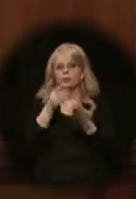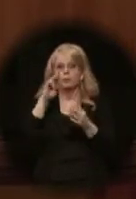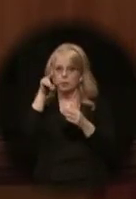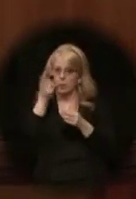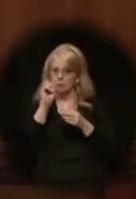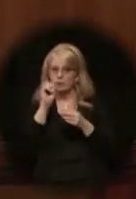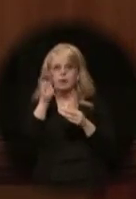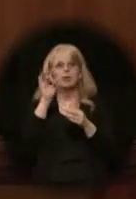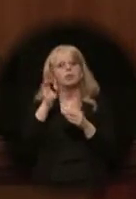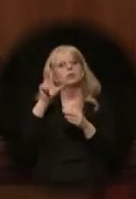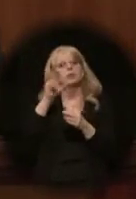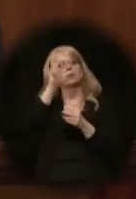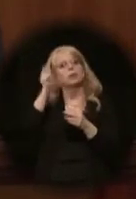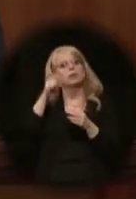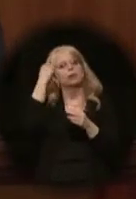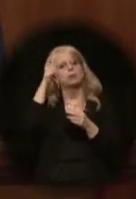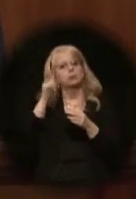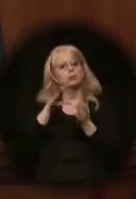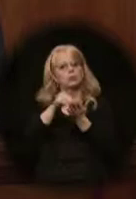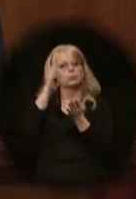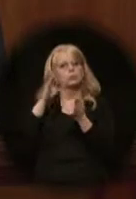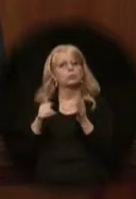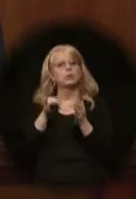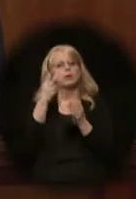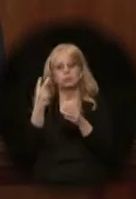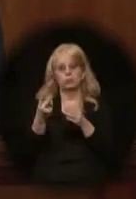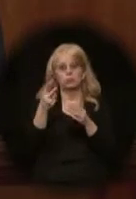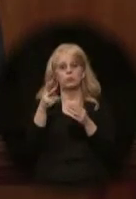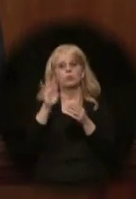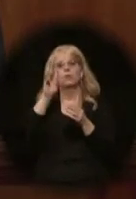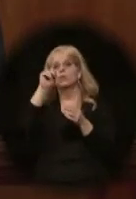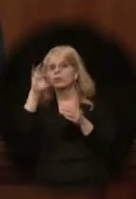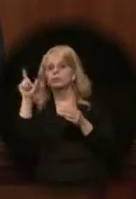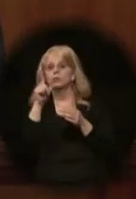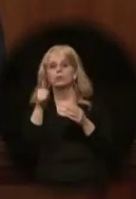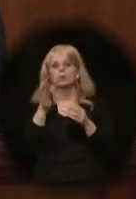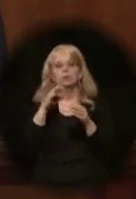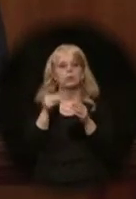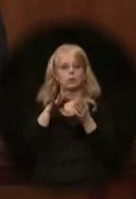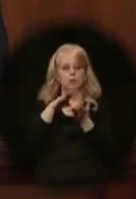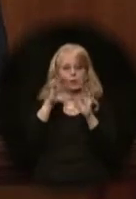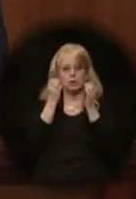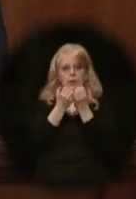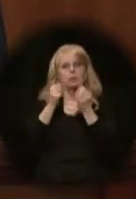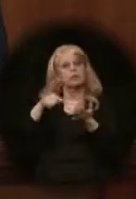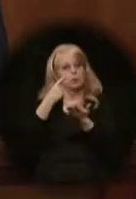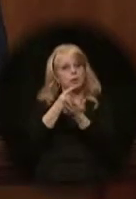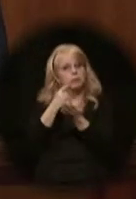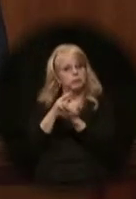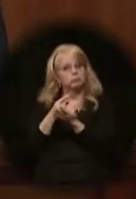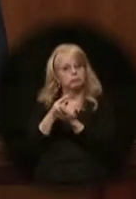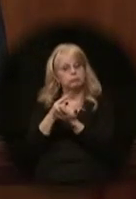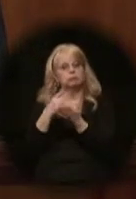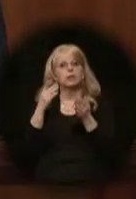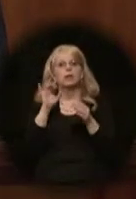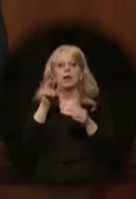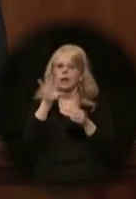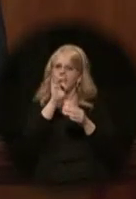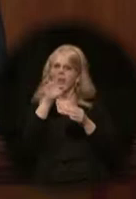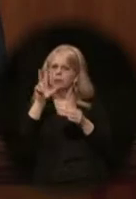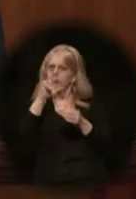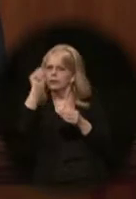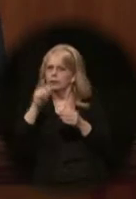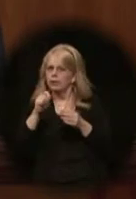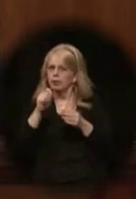83% of the students who took two vocational courses in the same career path graduated. 83%.